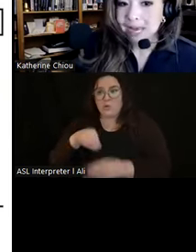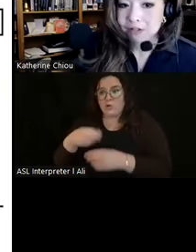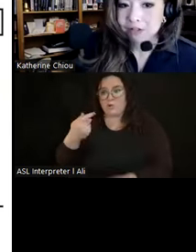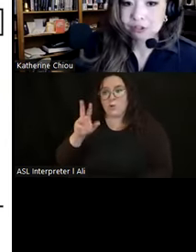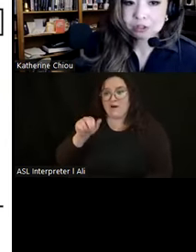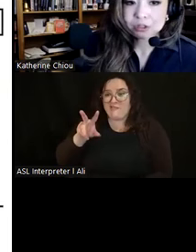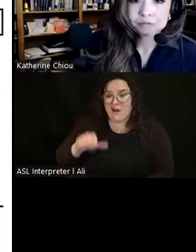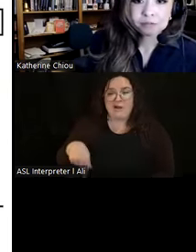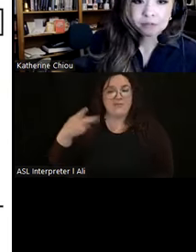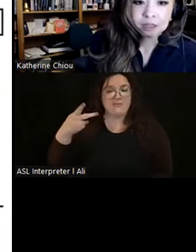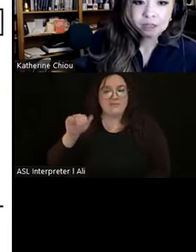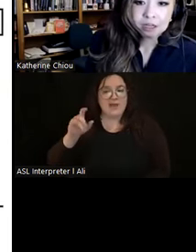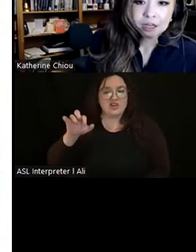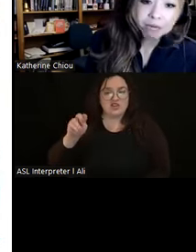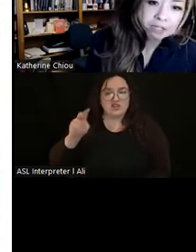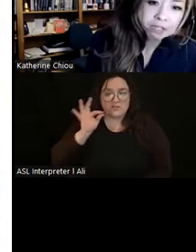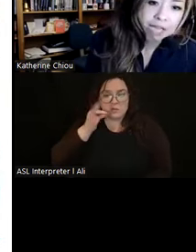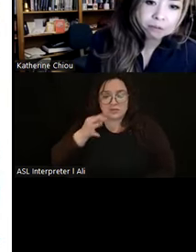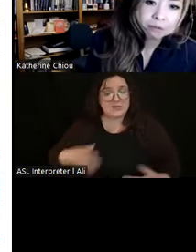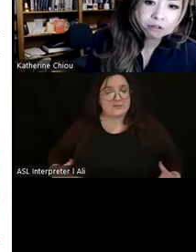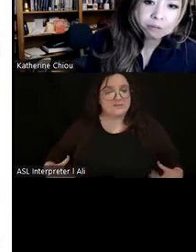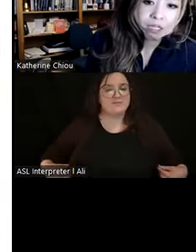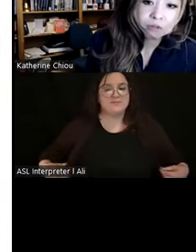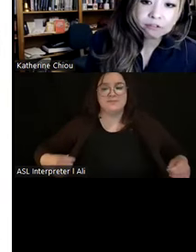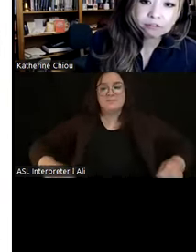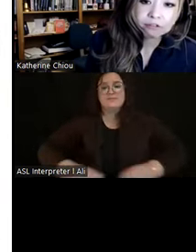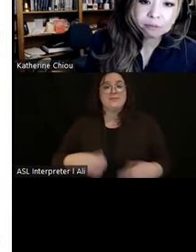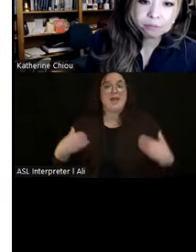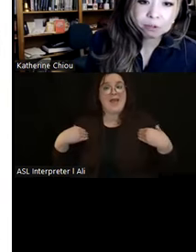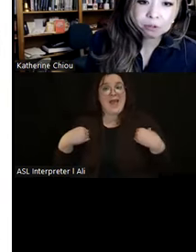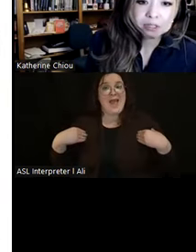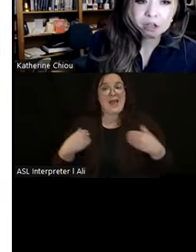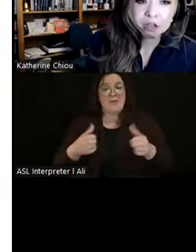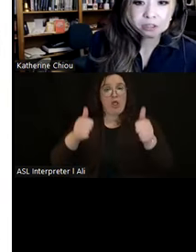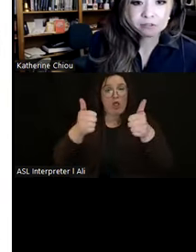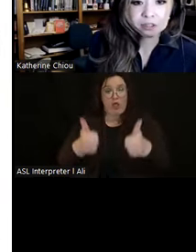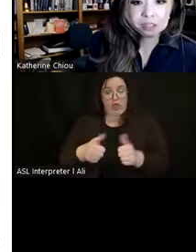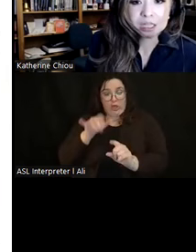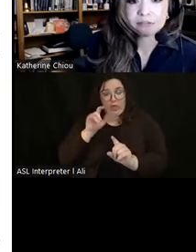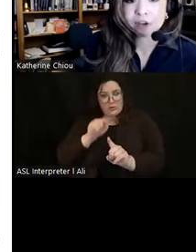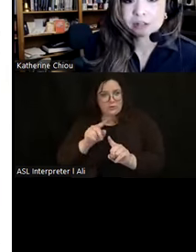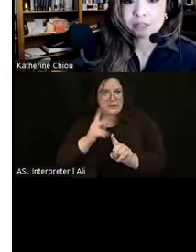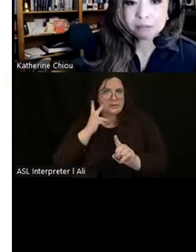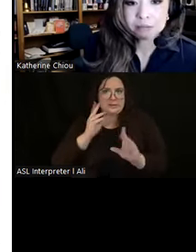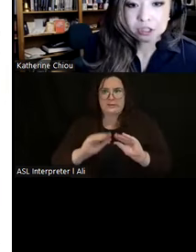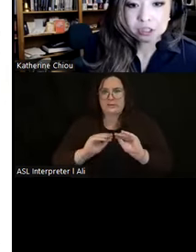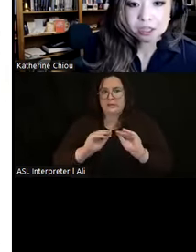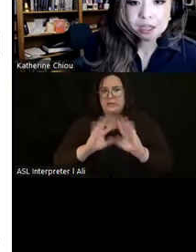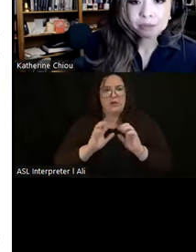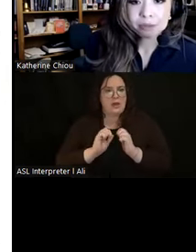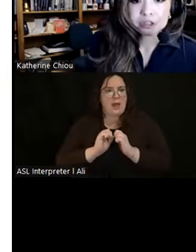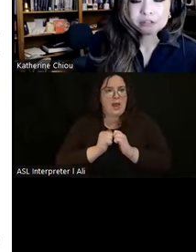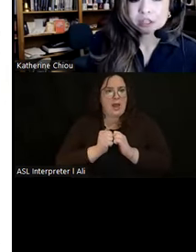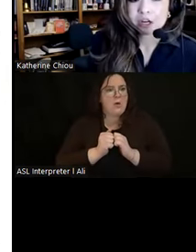and passion fruit. A comparison of the animal remains recovered from both sites also reveals differences in the faunal assemblages,